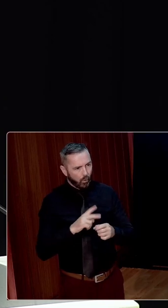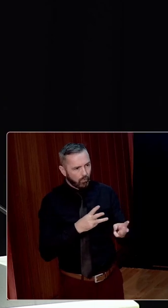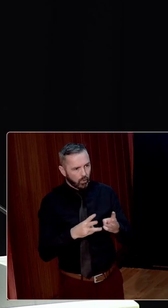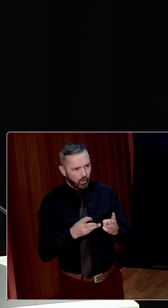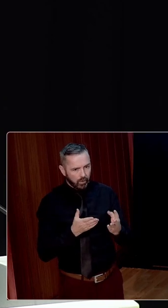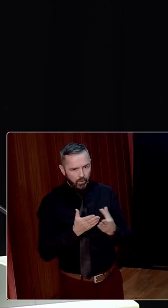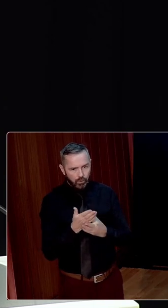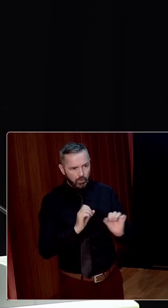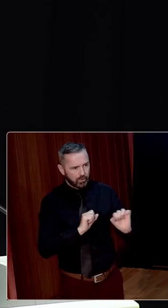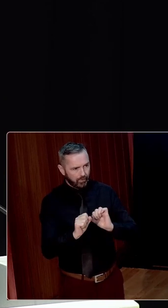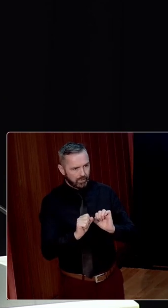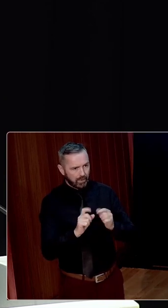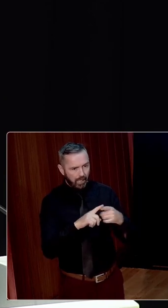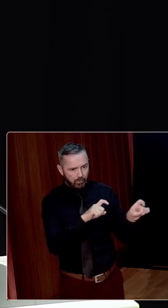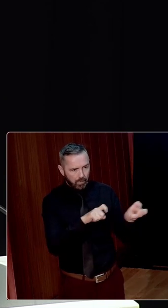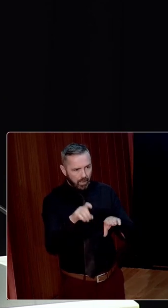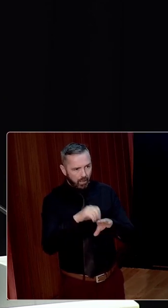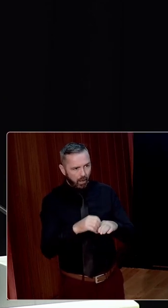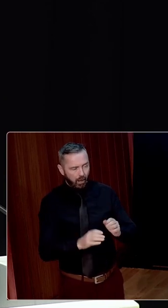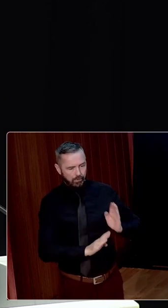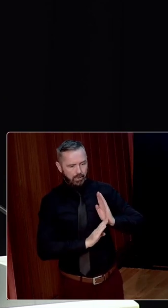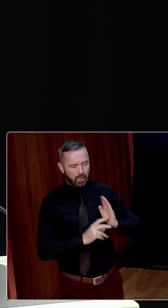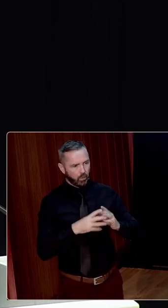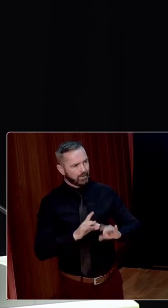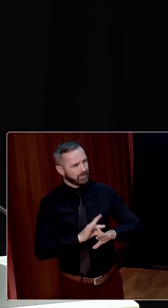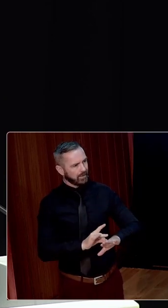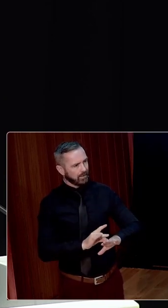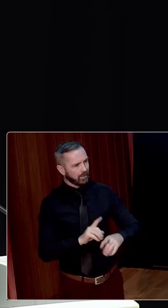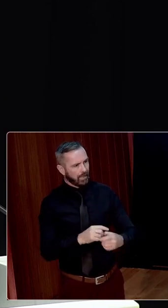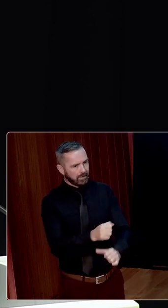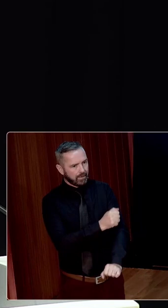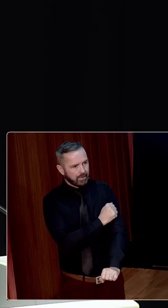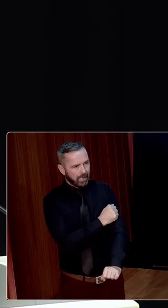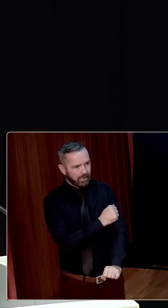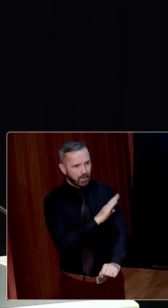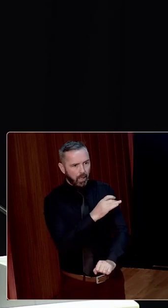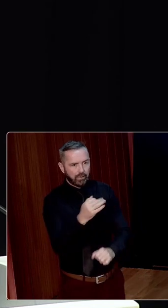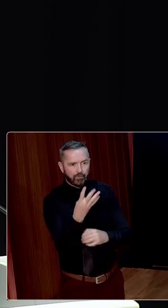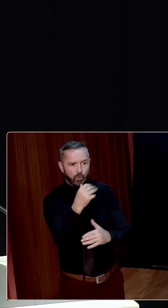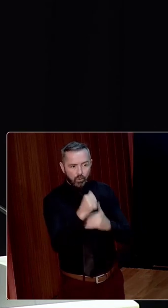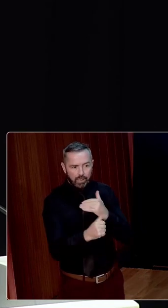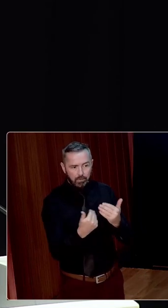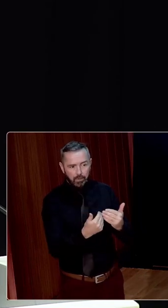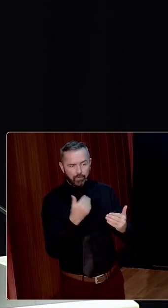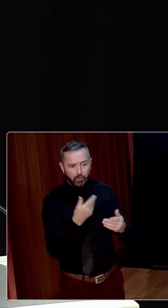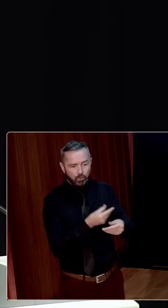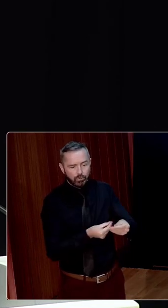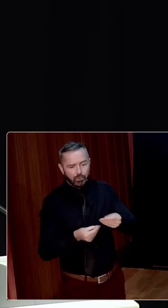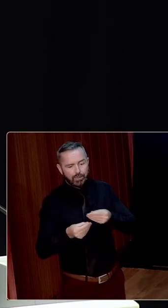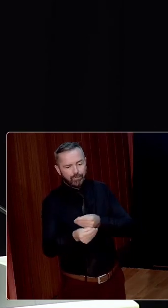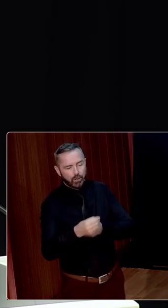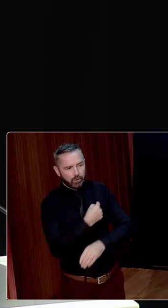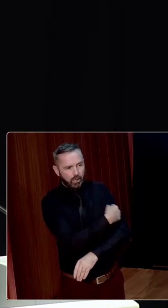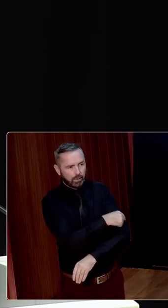during service, and remaining on guard while ill, and being detained in military barracks for four days before being transferred